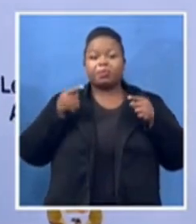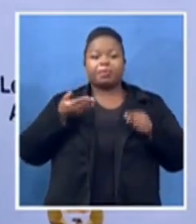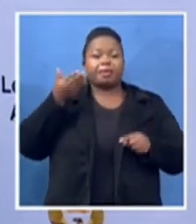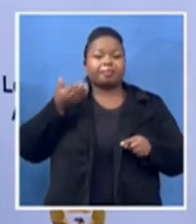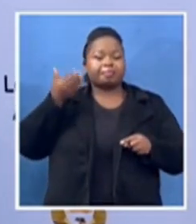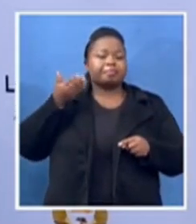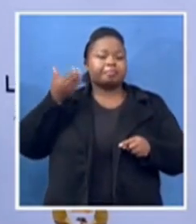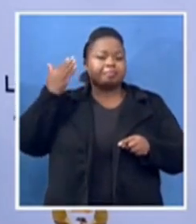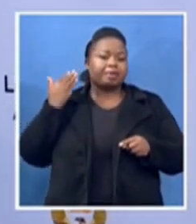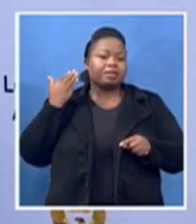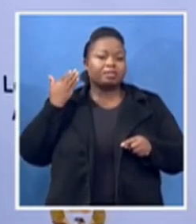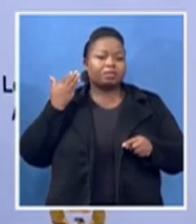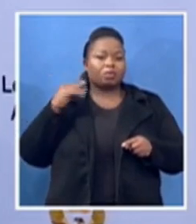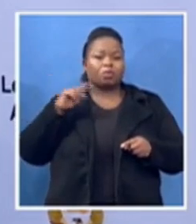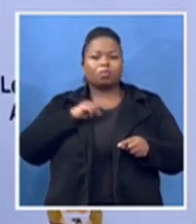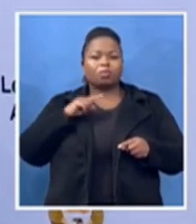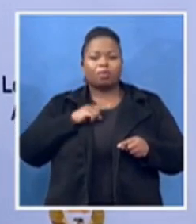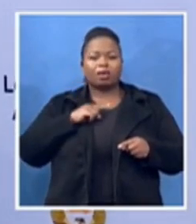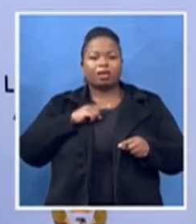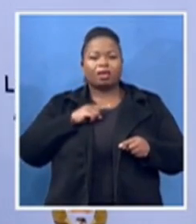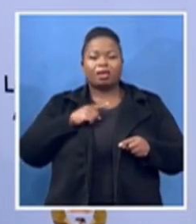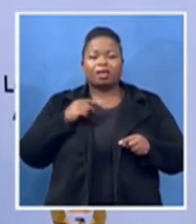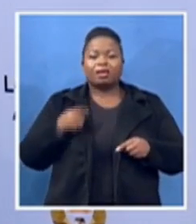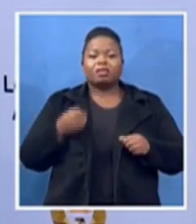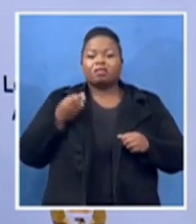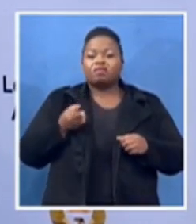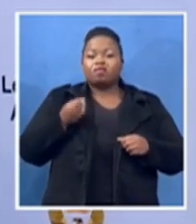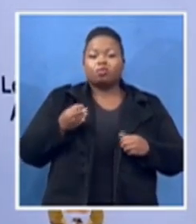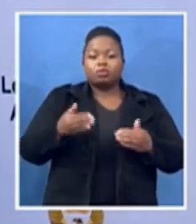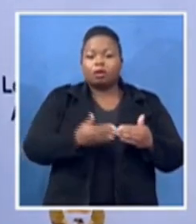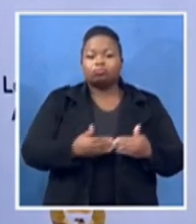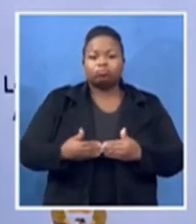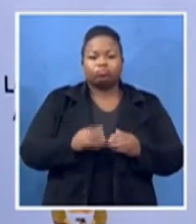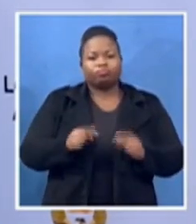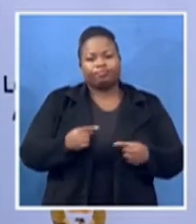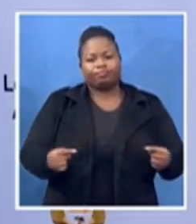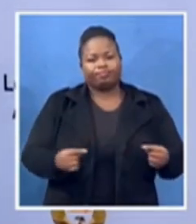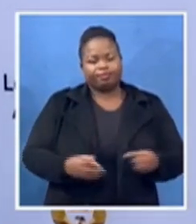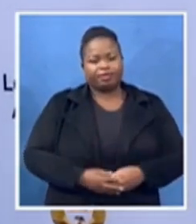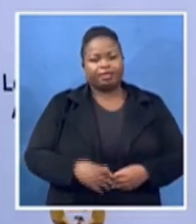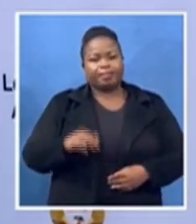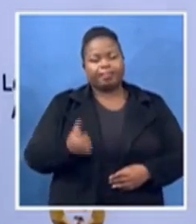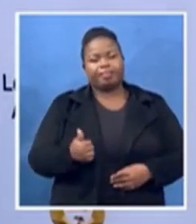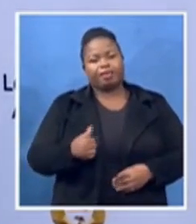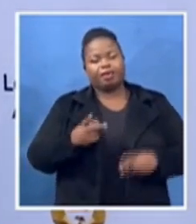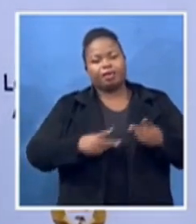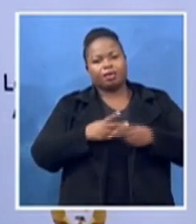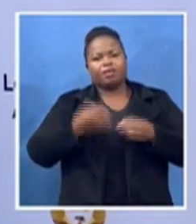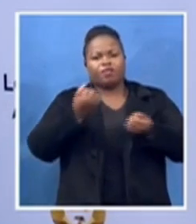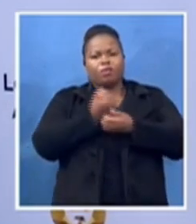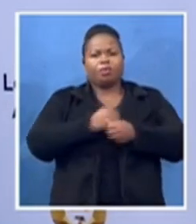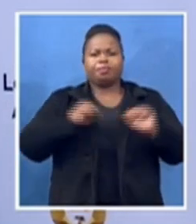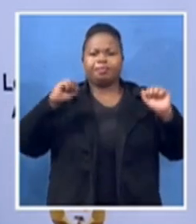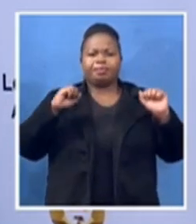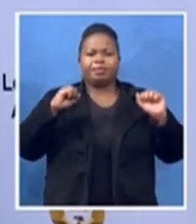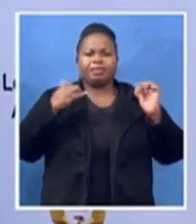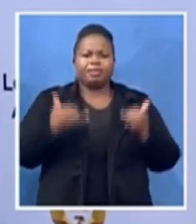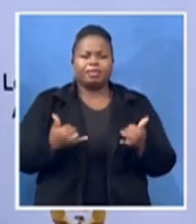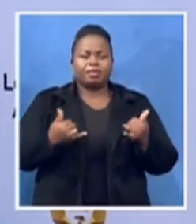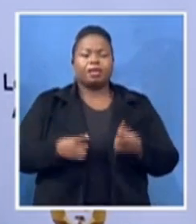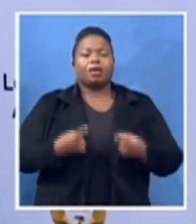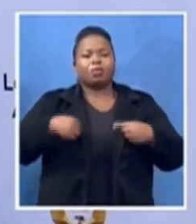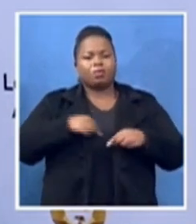future therefore the heritage of their resistance and liberation receive a special attention from us